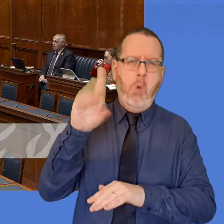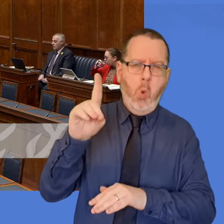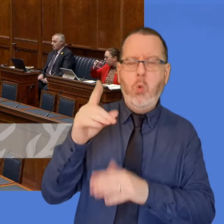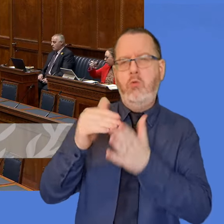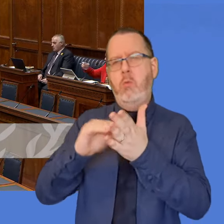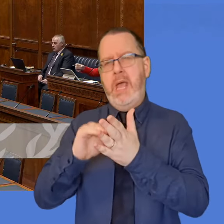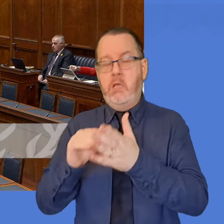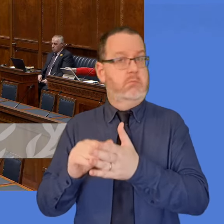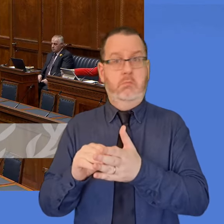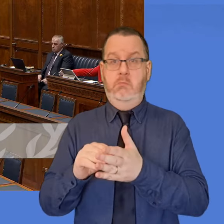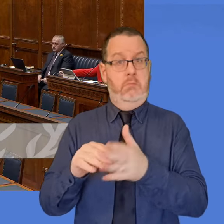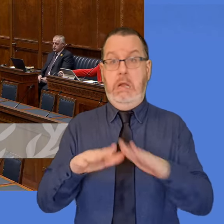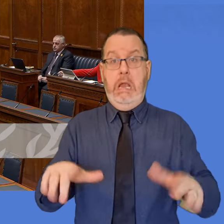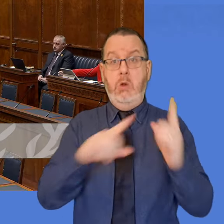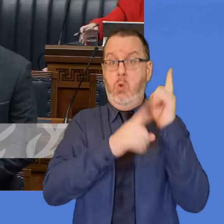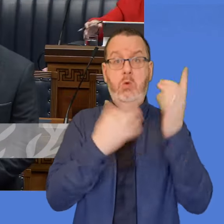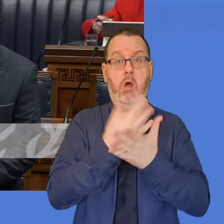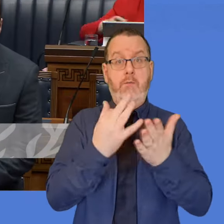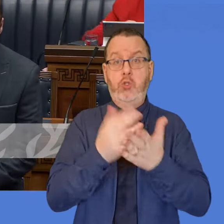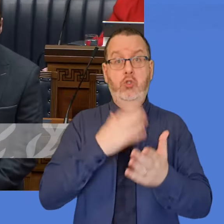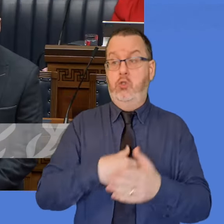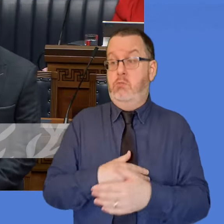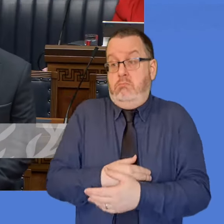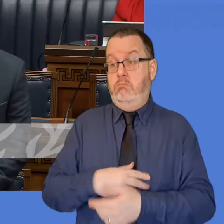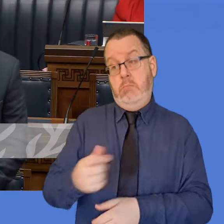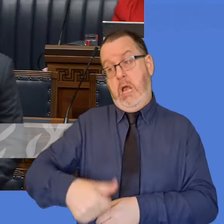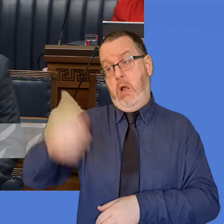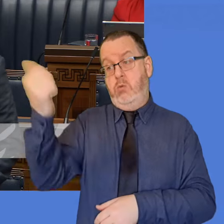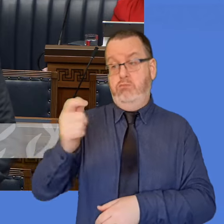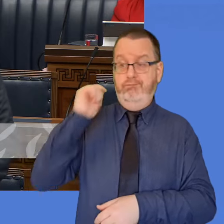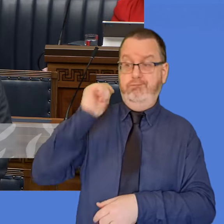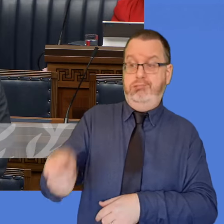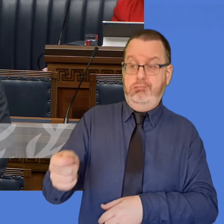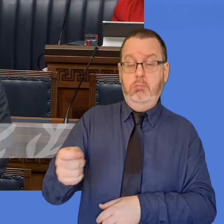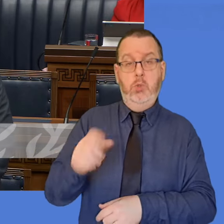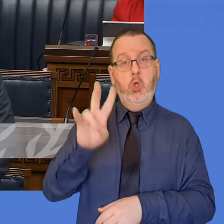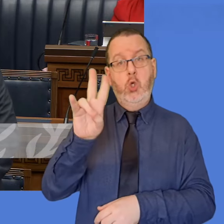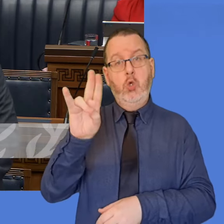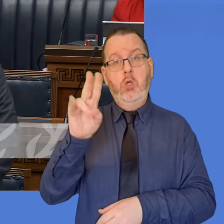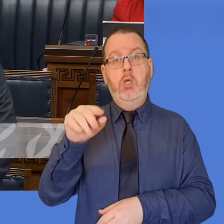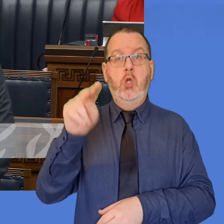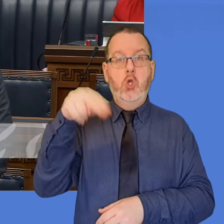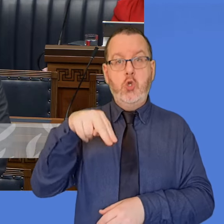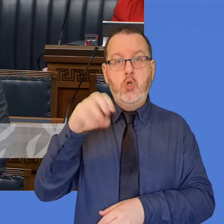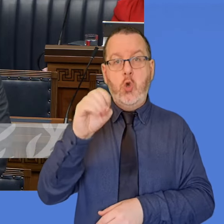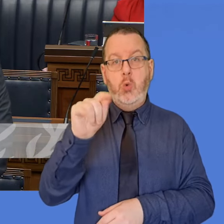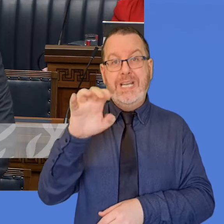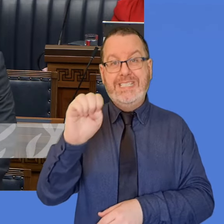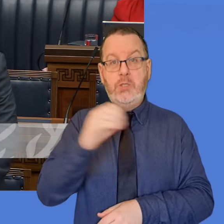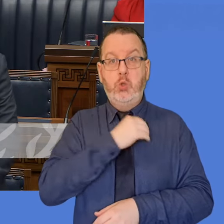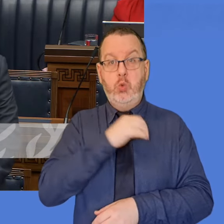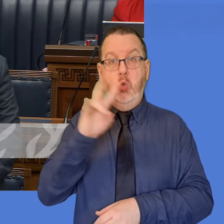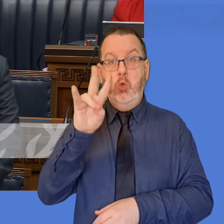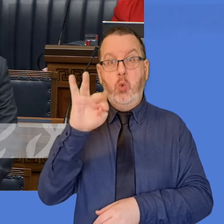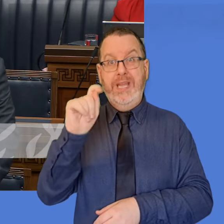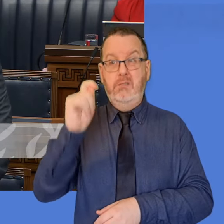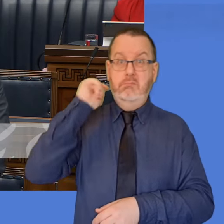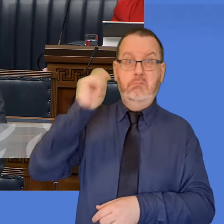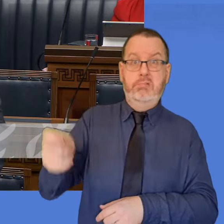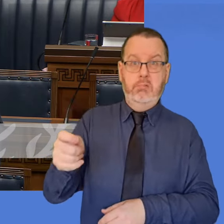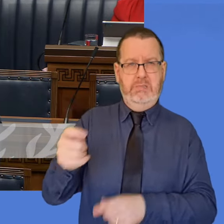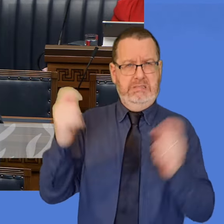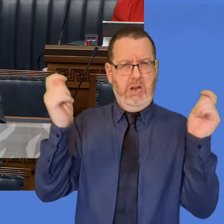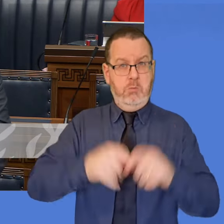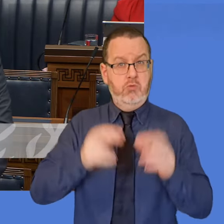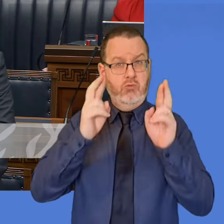Mr Speaker, I absolutely do agree with Mr Bradley, and that is why there has been the need for